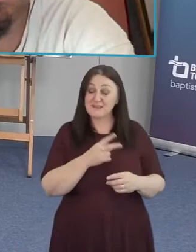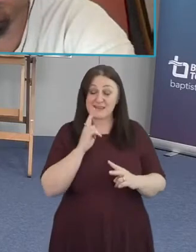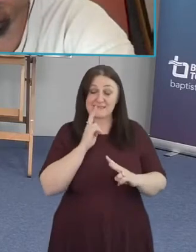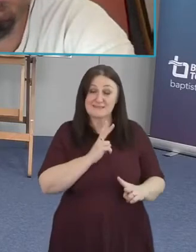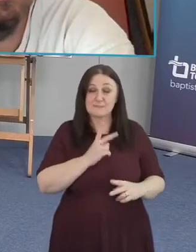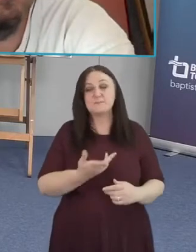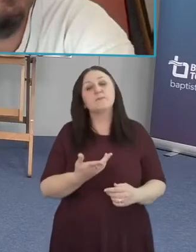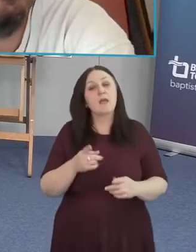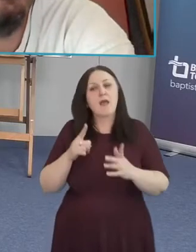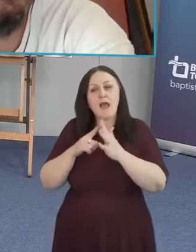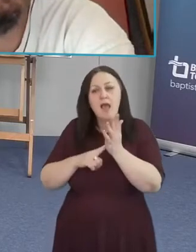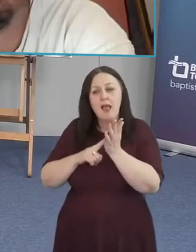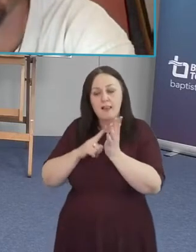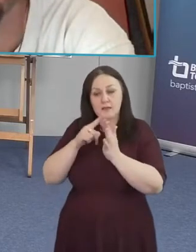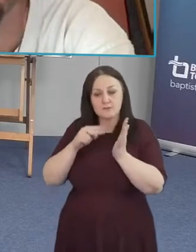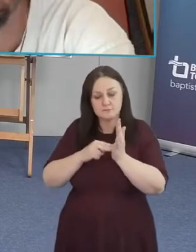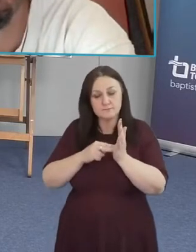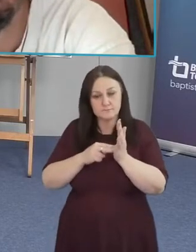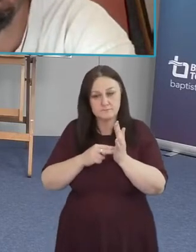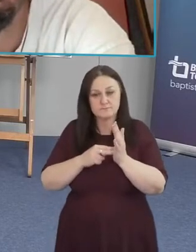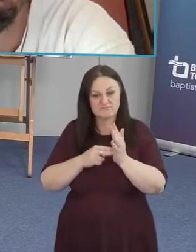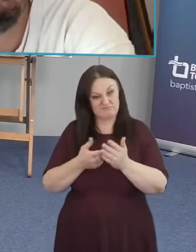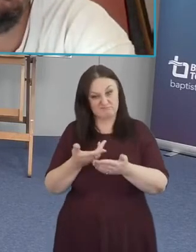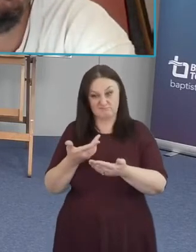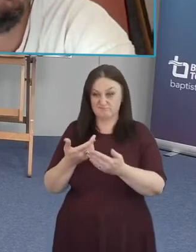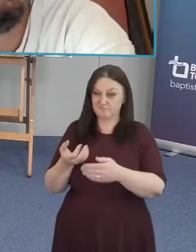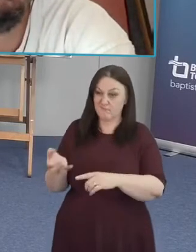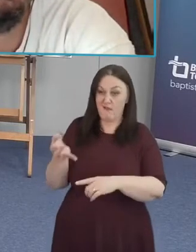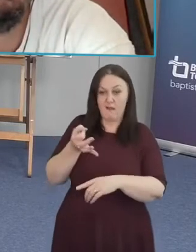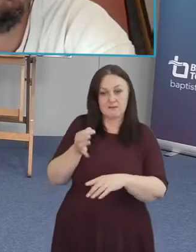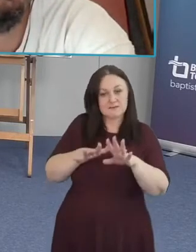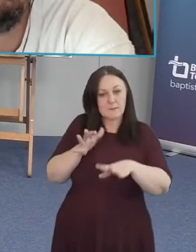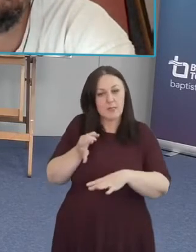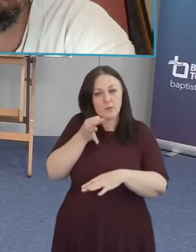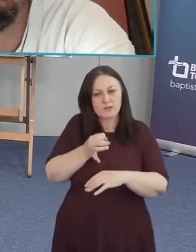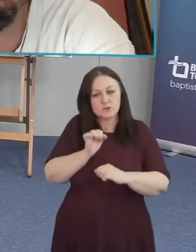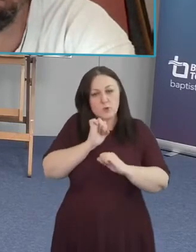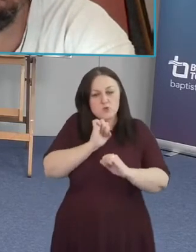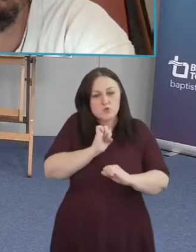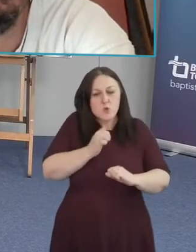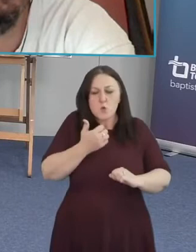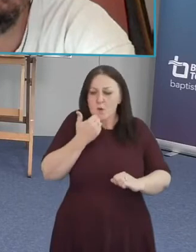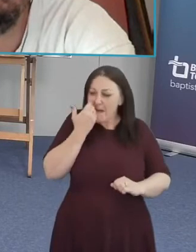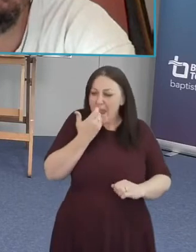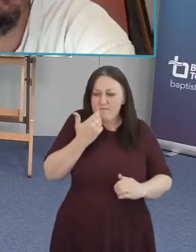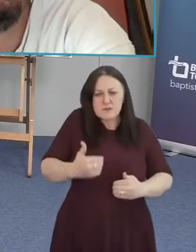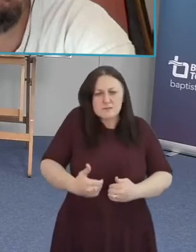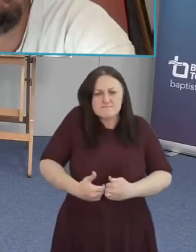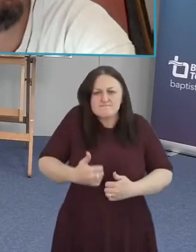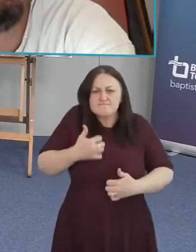i think feels similarly saying what keeps the fire burning in your belly in the day to day